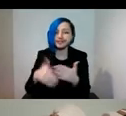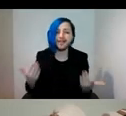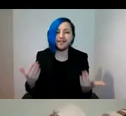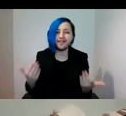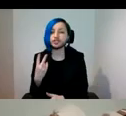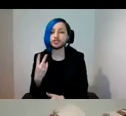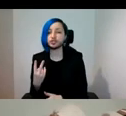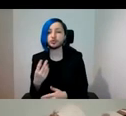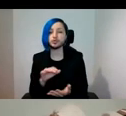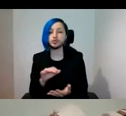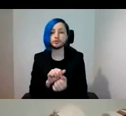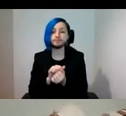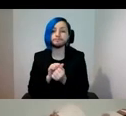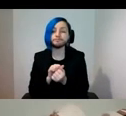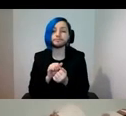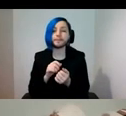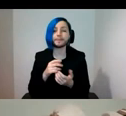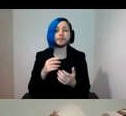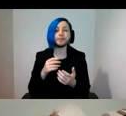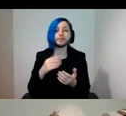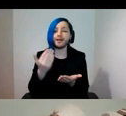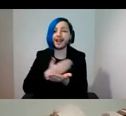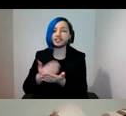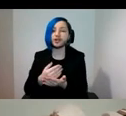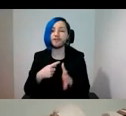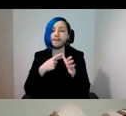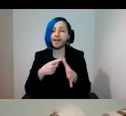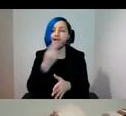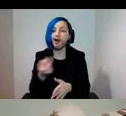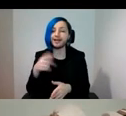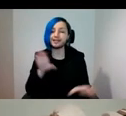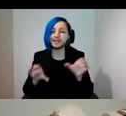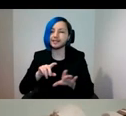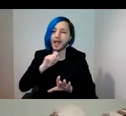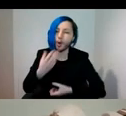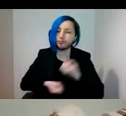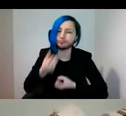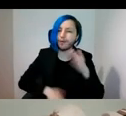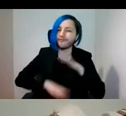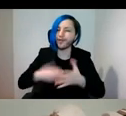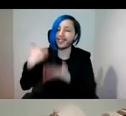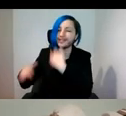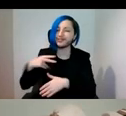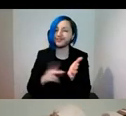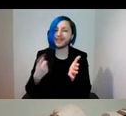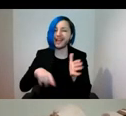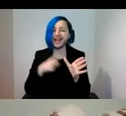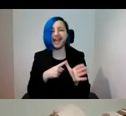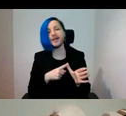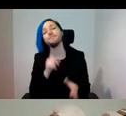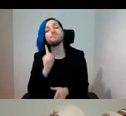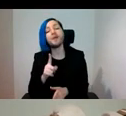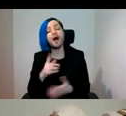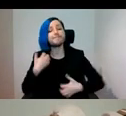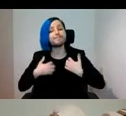What of applied art and science? And don't worry, I'm not going to go to recount the history of the V&A. But what has always interested me